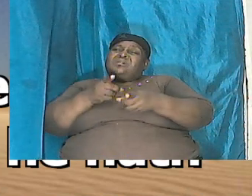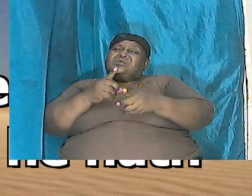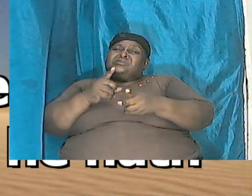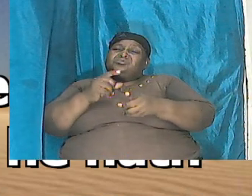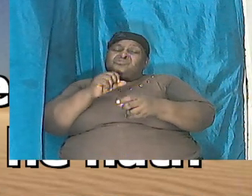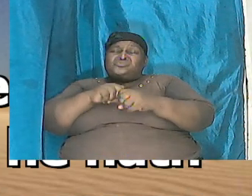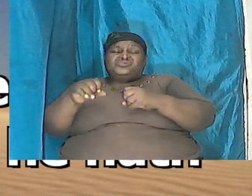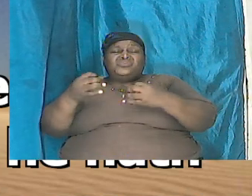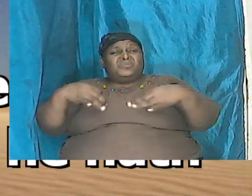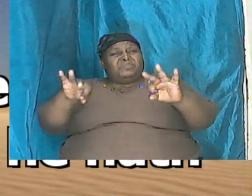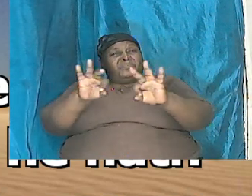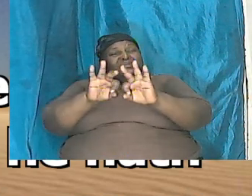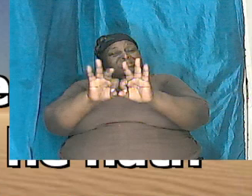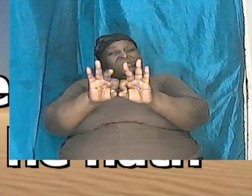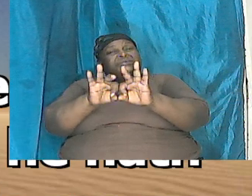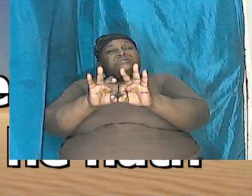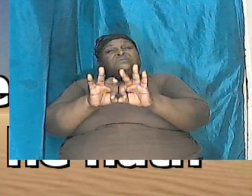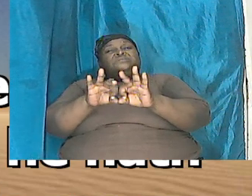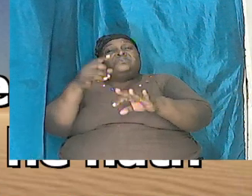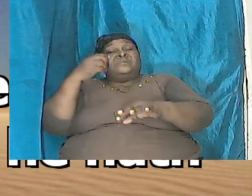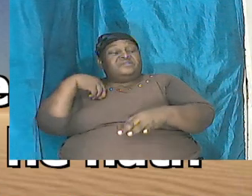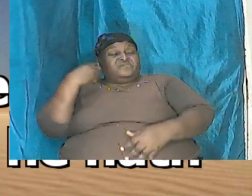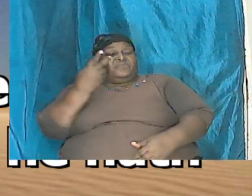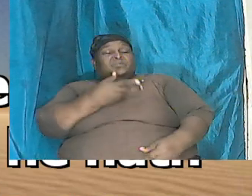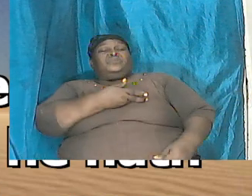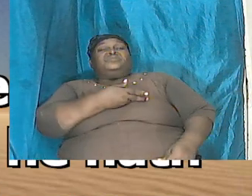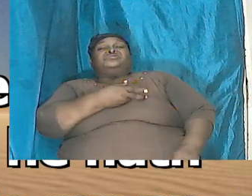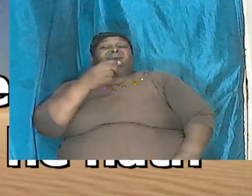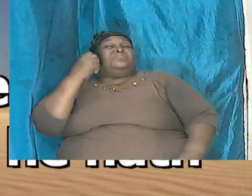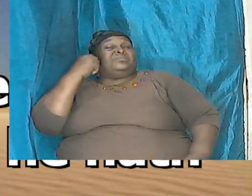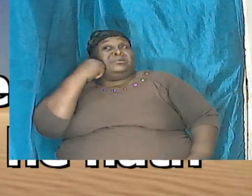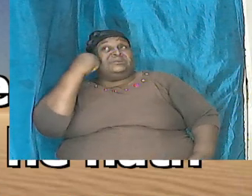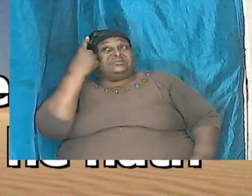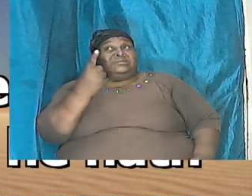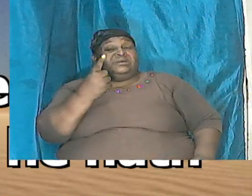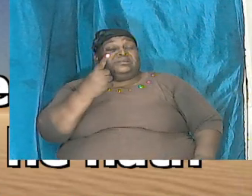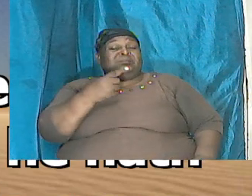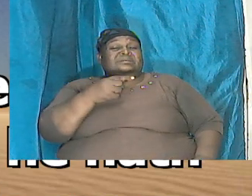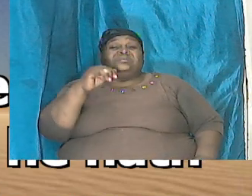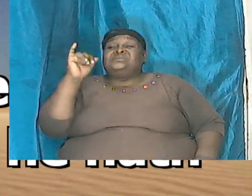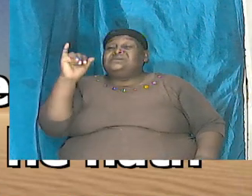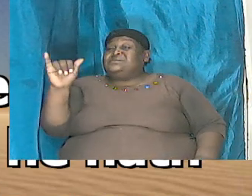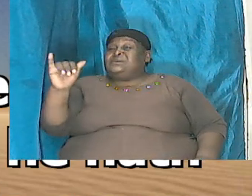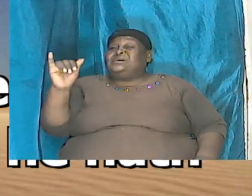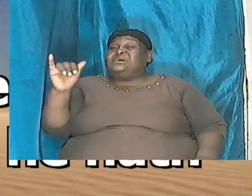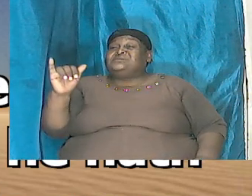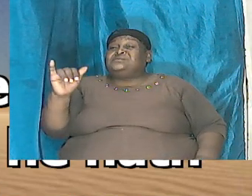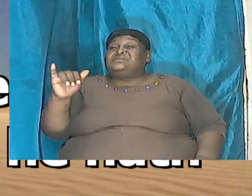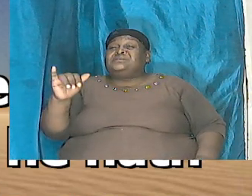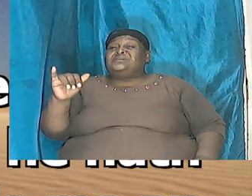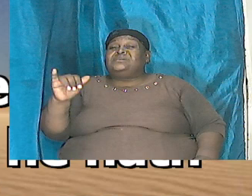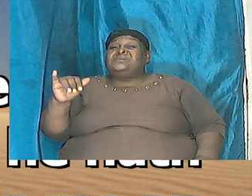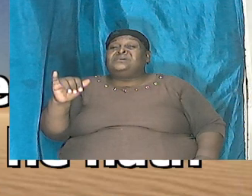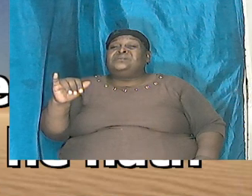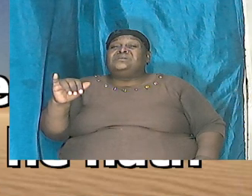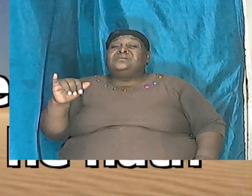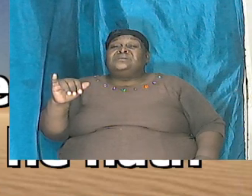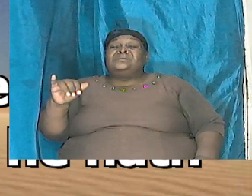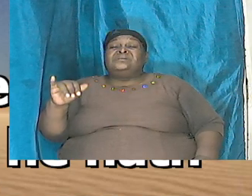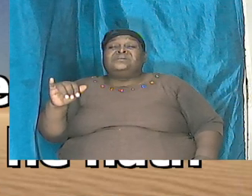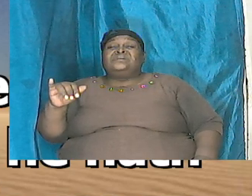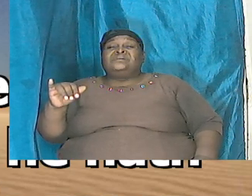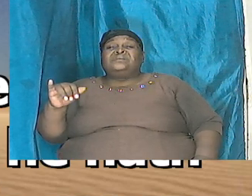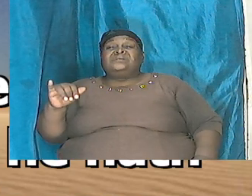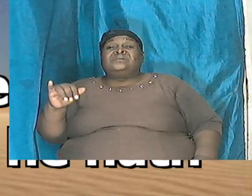important it is important for us to understand that he is looking and describing